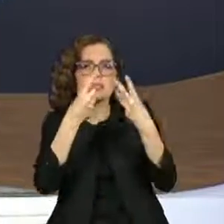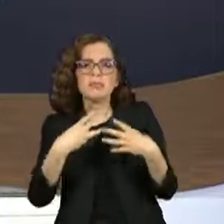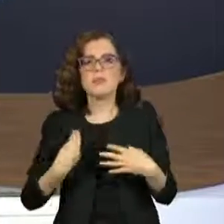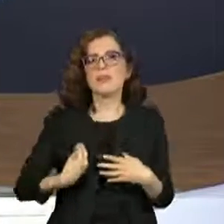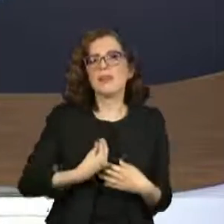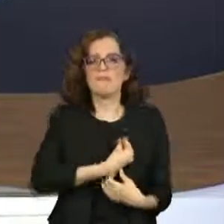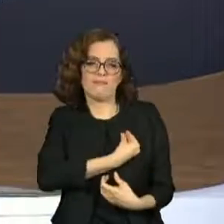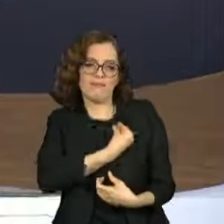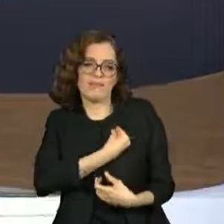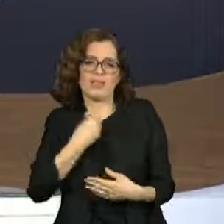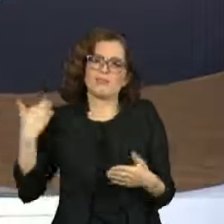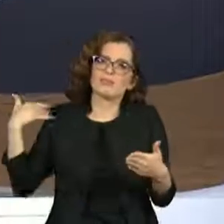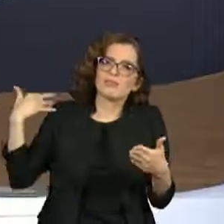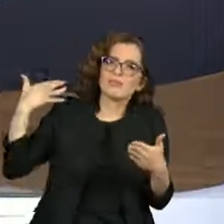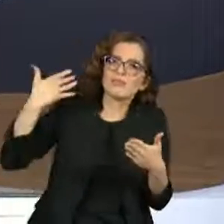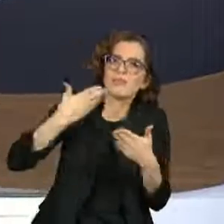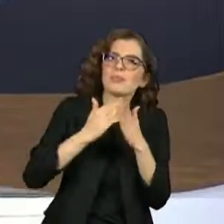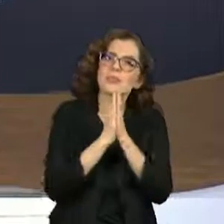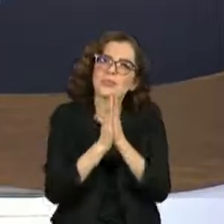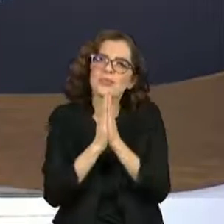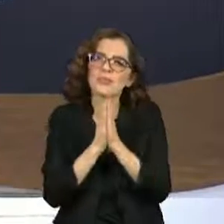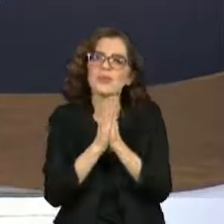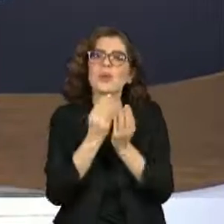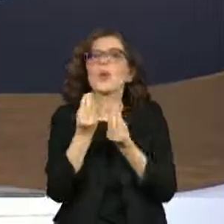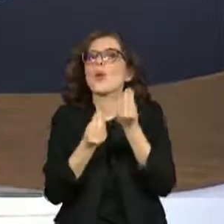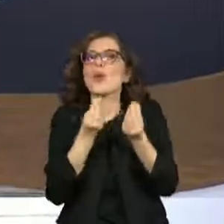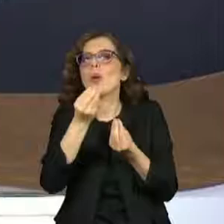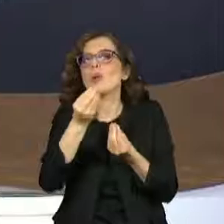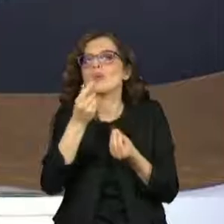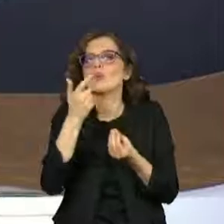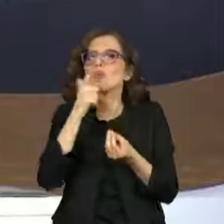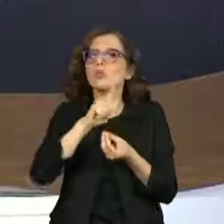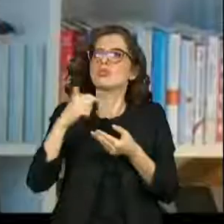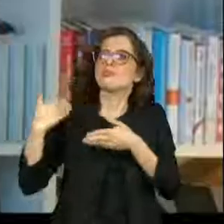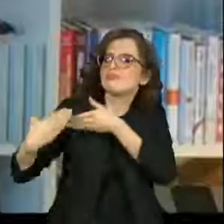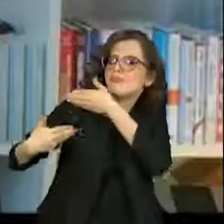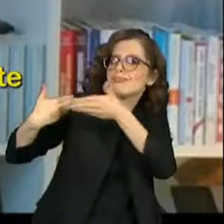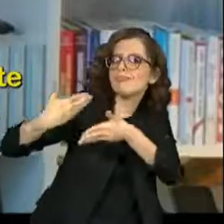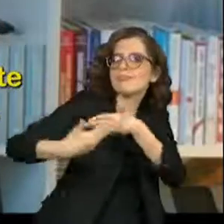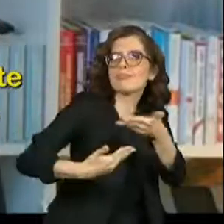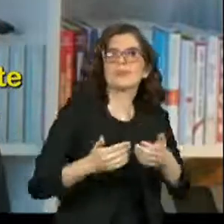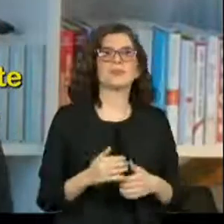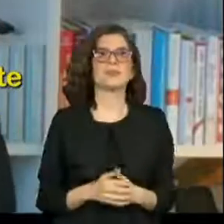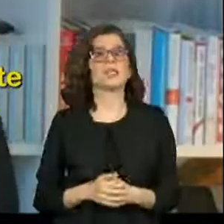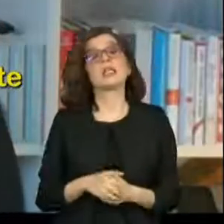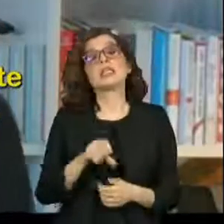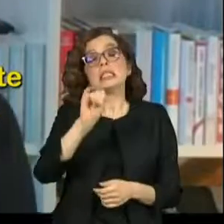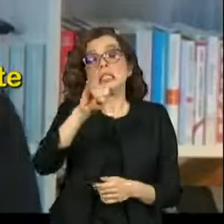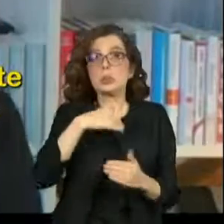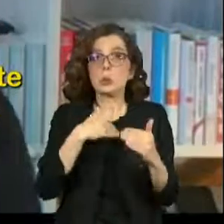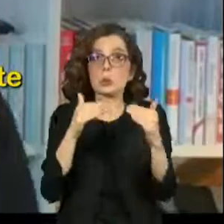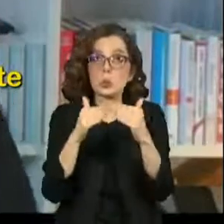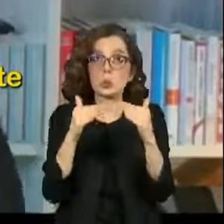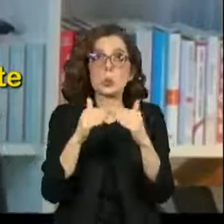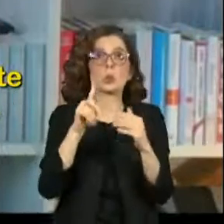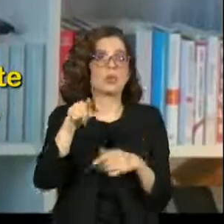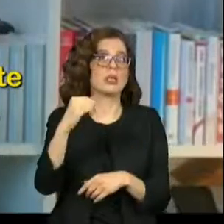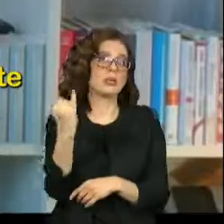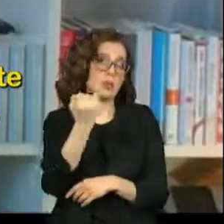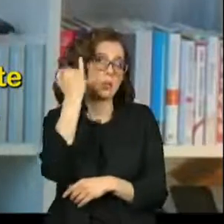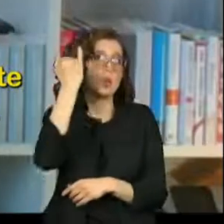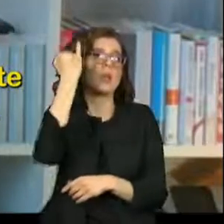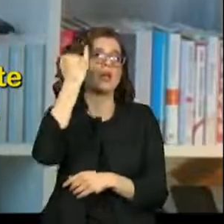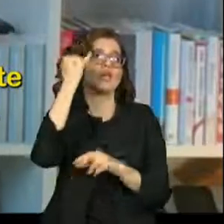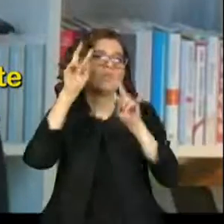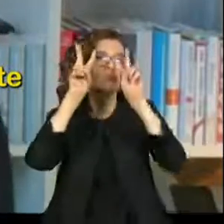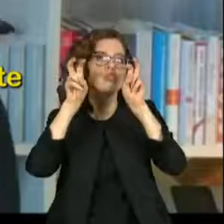fez isso ao longo do programa, porque acho que ela explica muito isso que a Thais está perguntando. Yes, so I quite